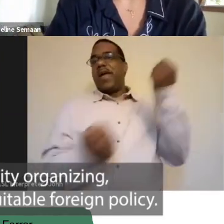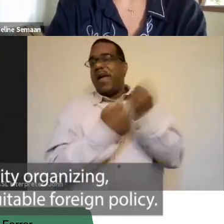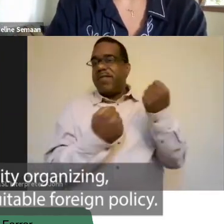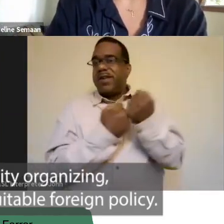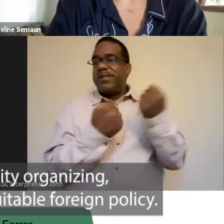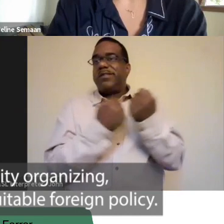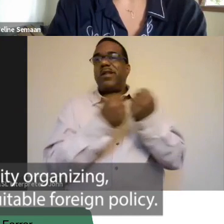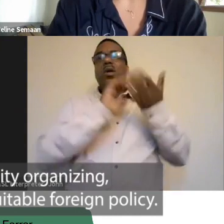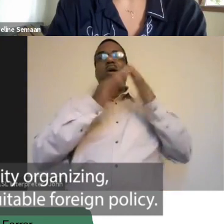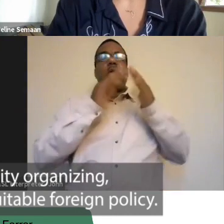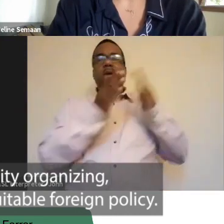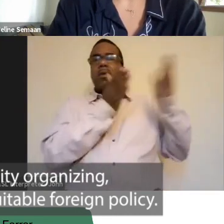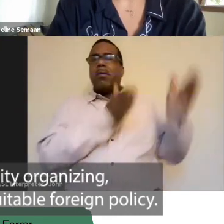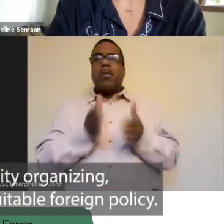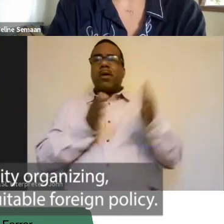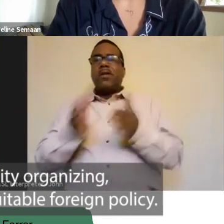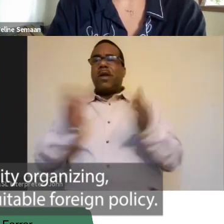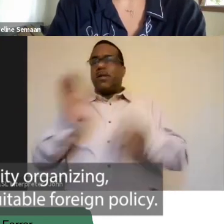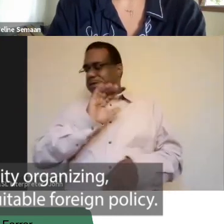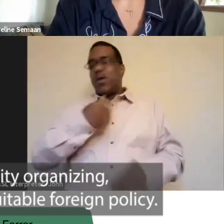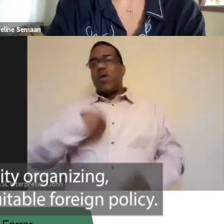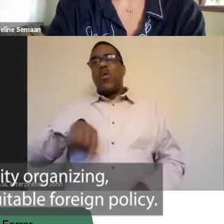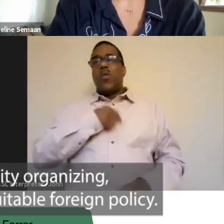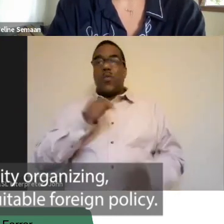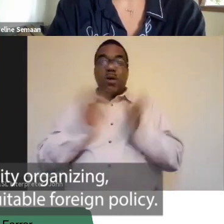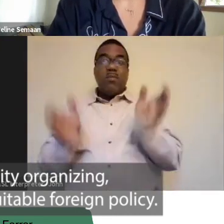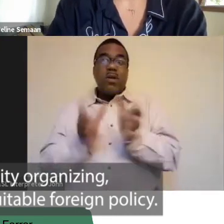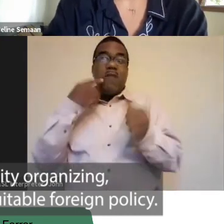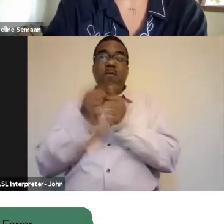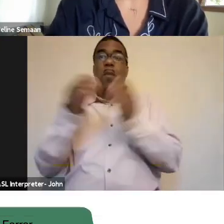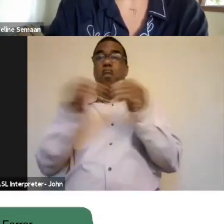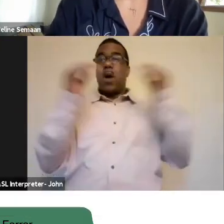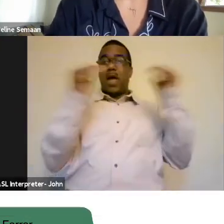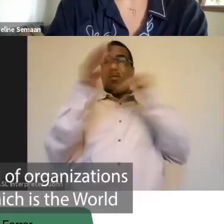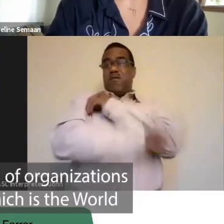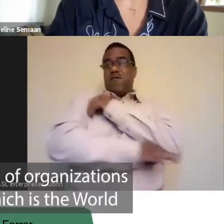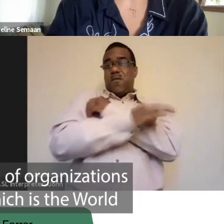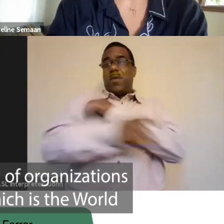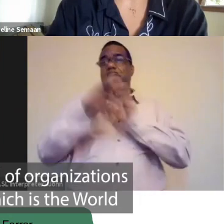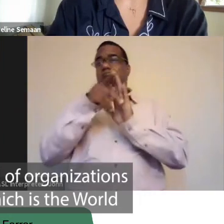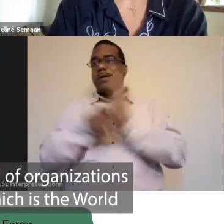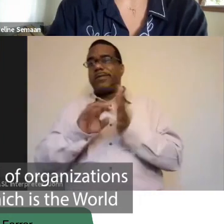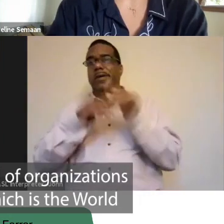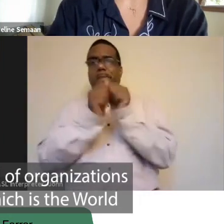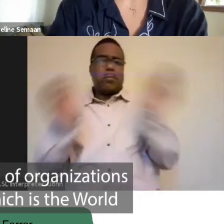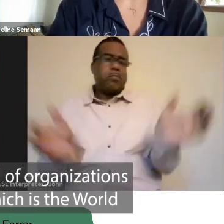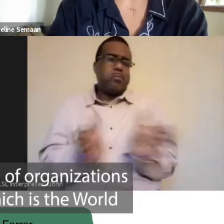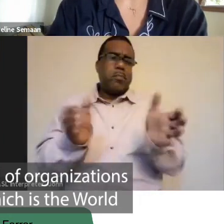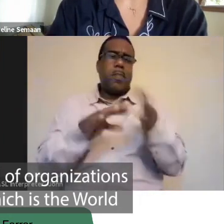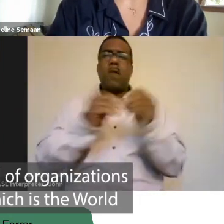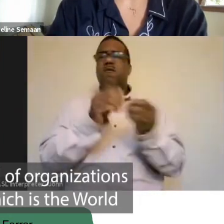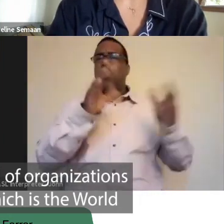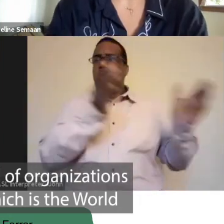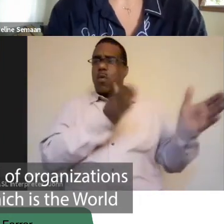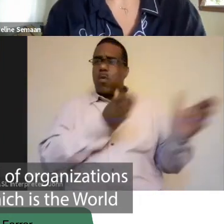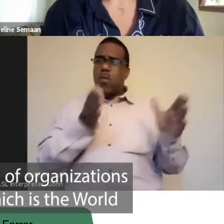community organizing, we push for more equitable foreign policy. We push to get rid of organizations like